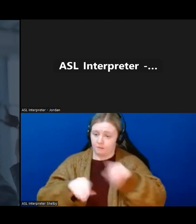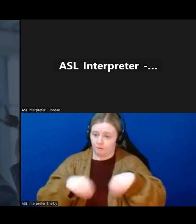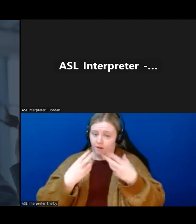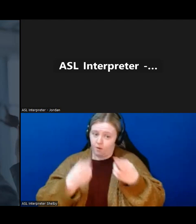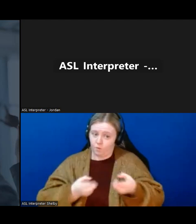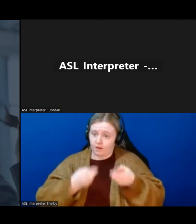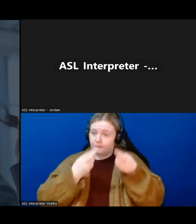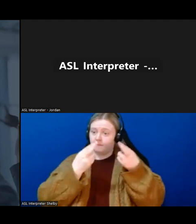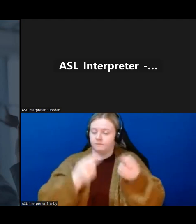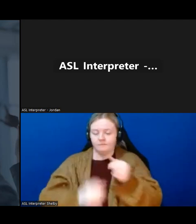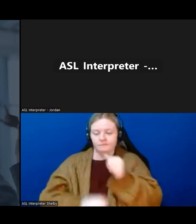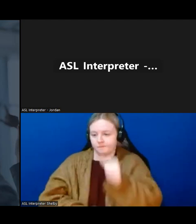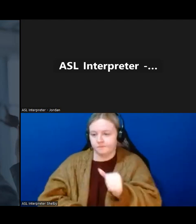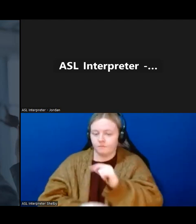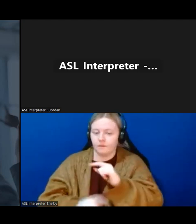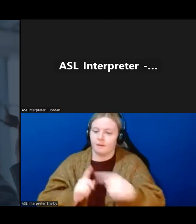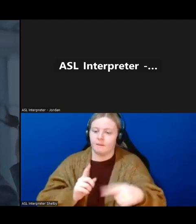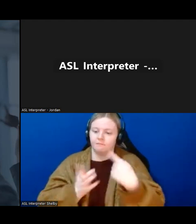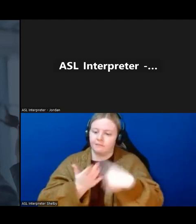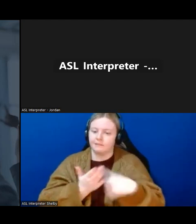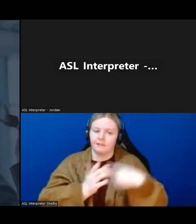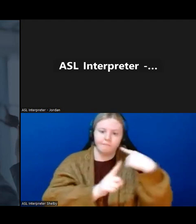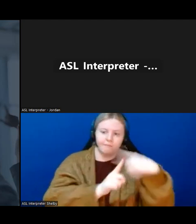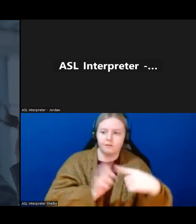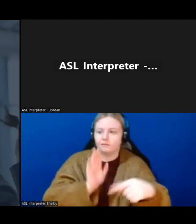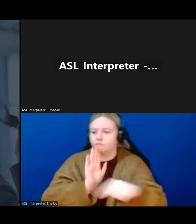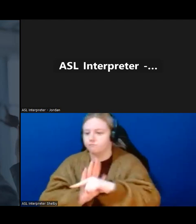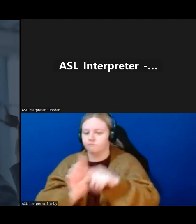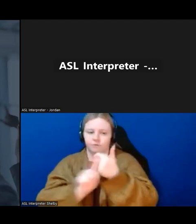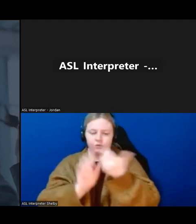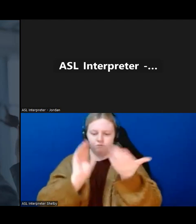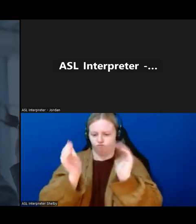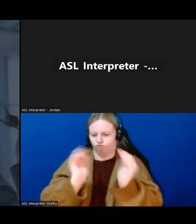buy, we give all the pros and cons, basically, to hope you make that decision.